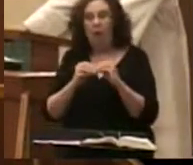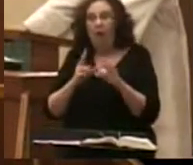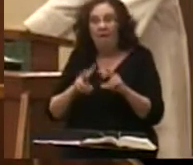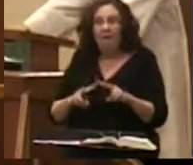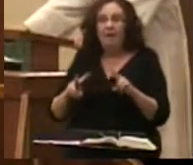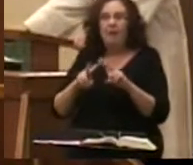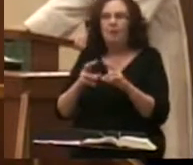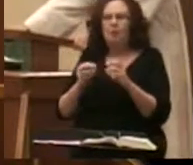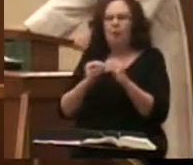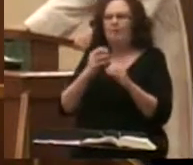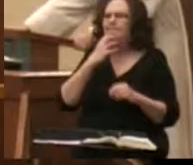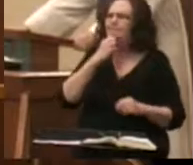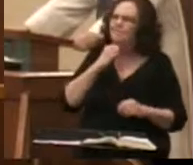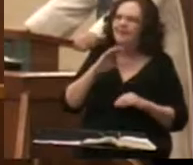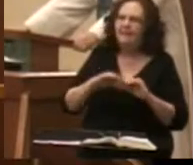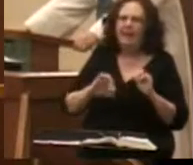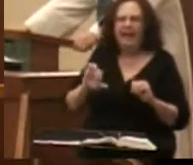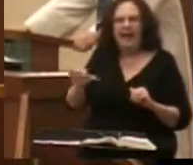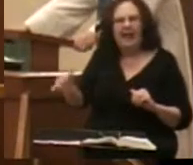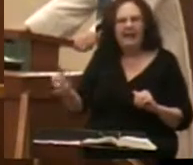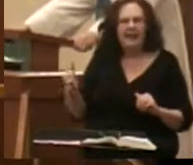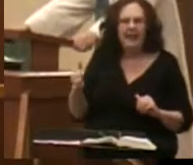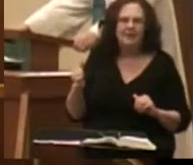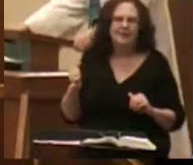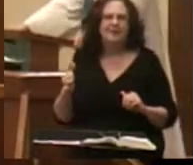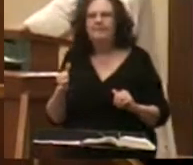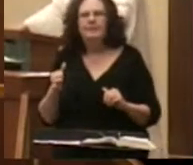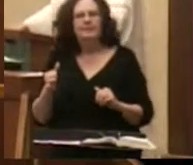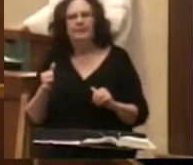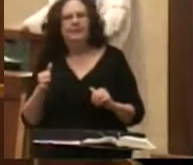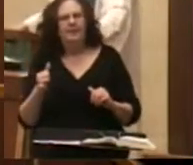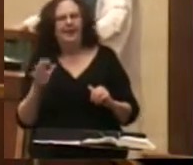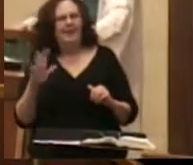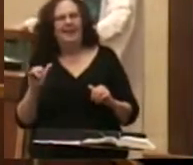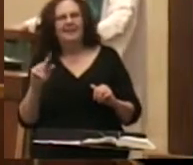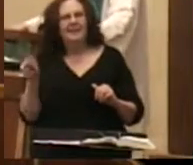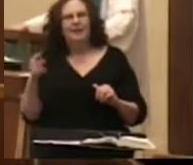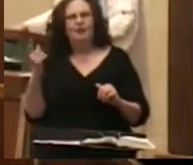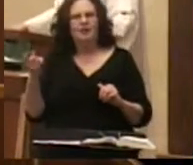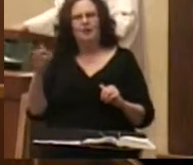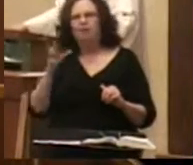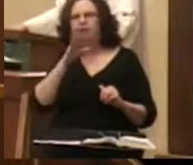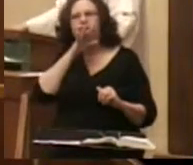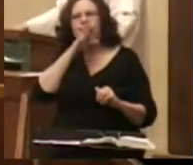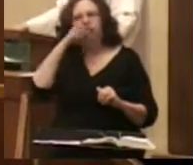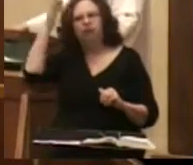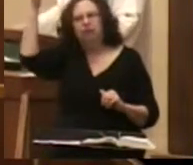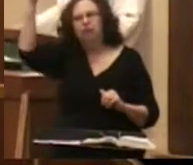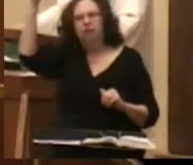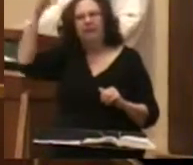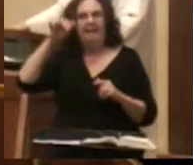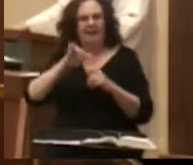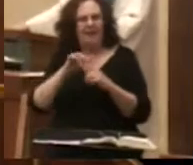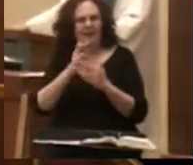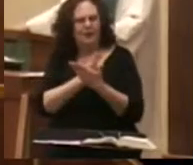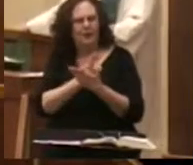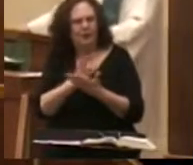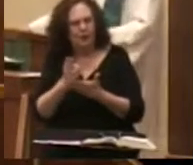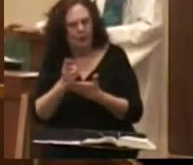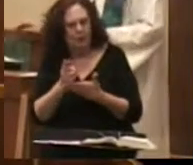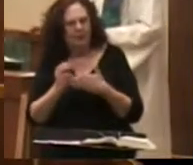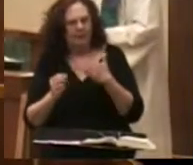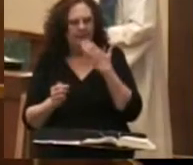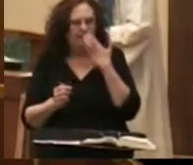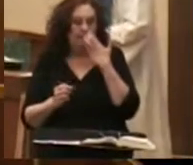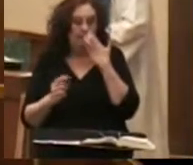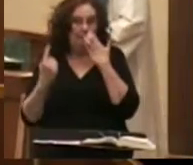anything else in the world. And that is not hyperbole. That is truth. Think of all